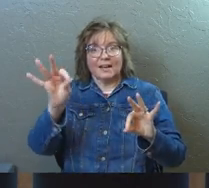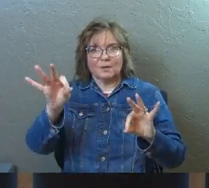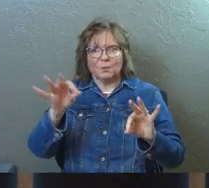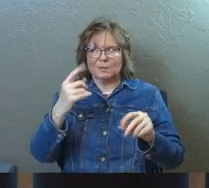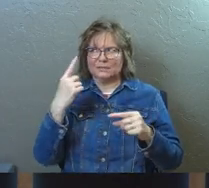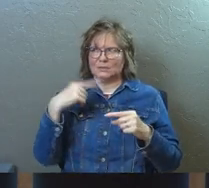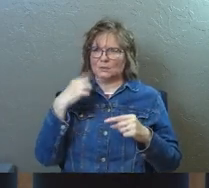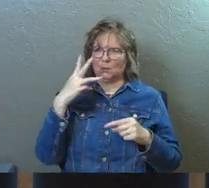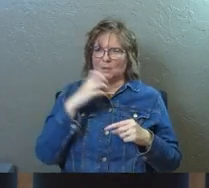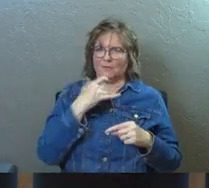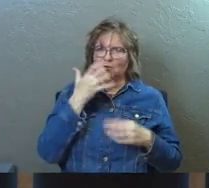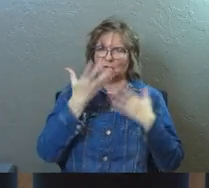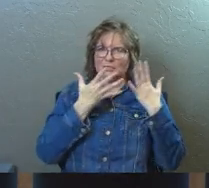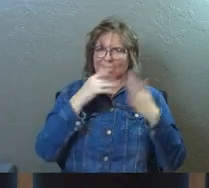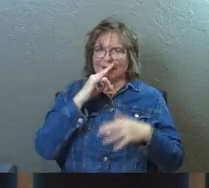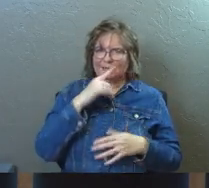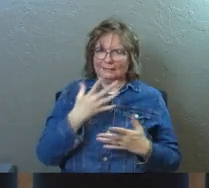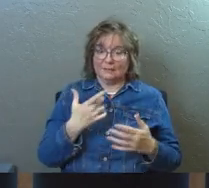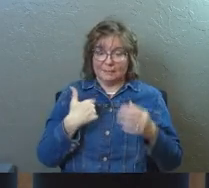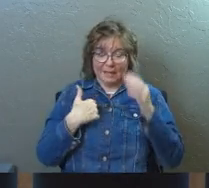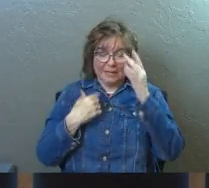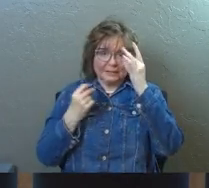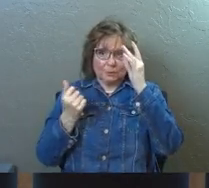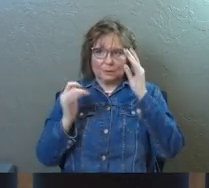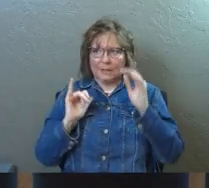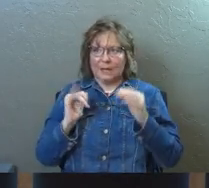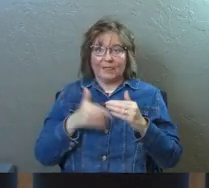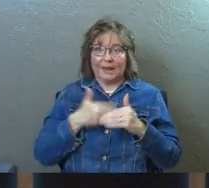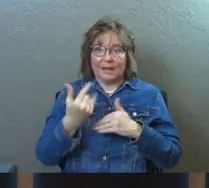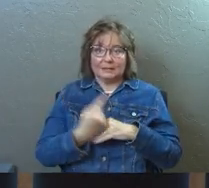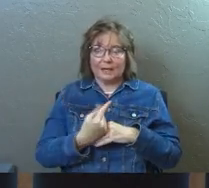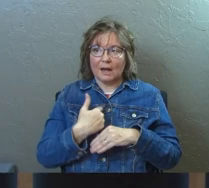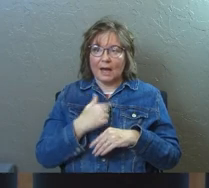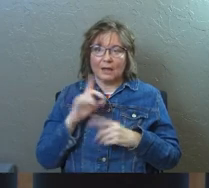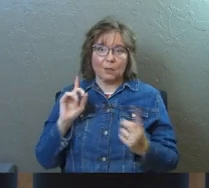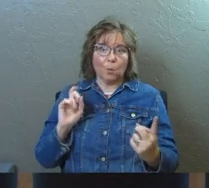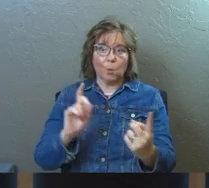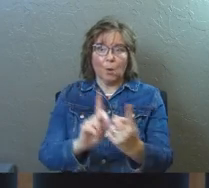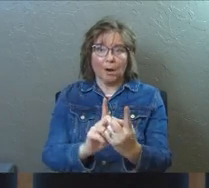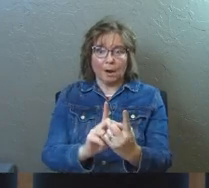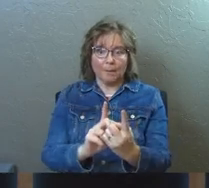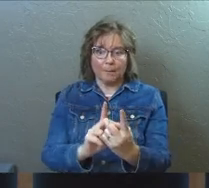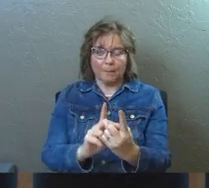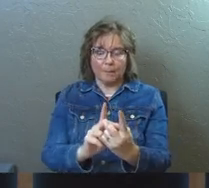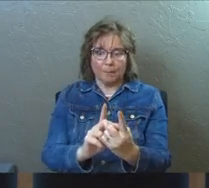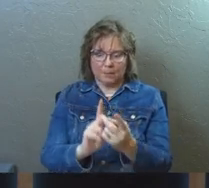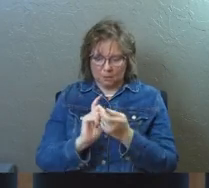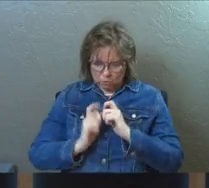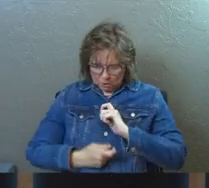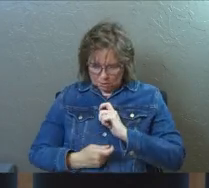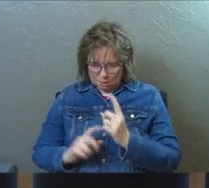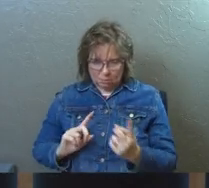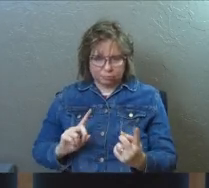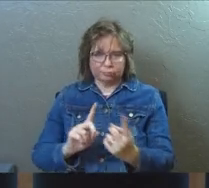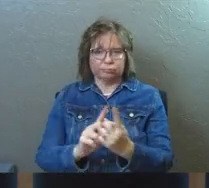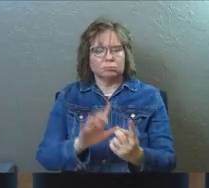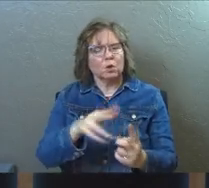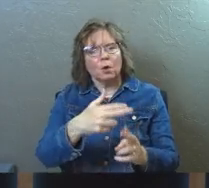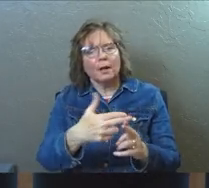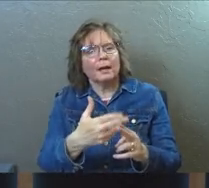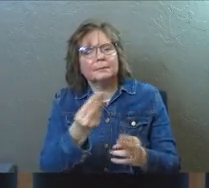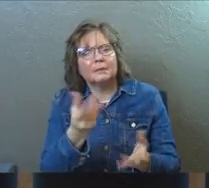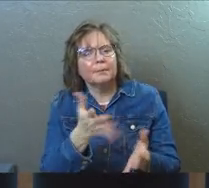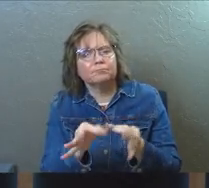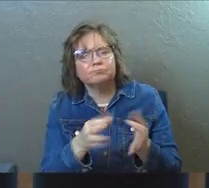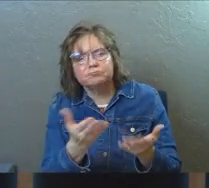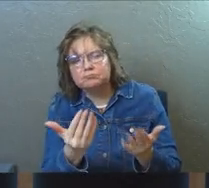world for a shy kid. Because instantly it was like the very next day I could walk up to anybody and I'd never met them before. Just, what's your name?